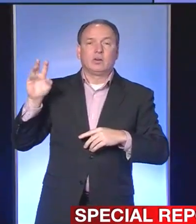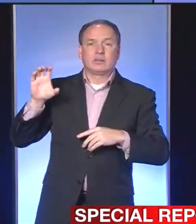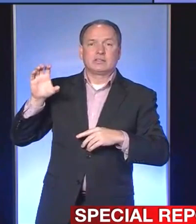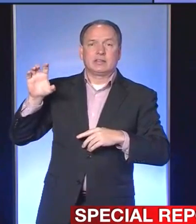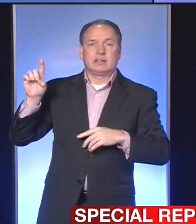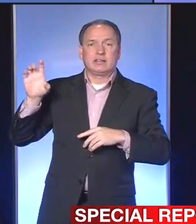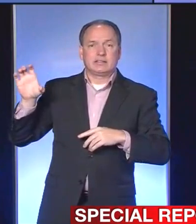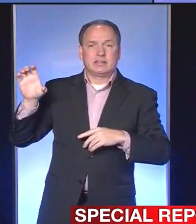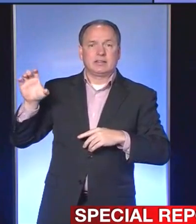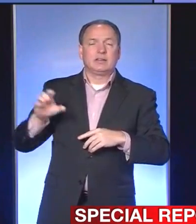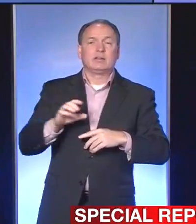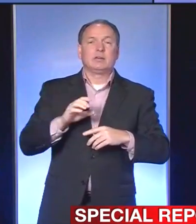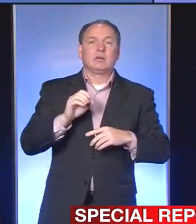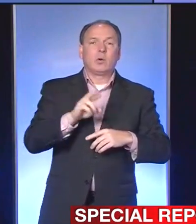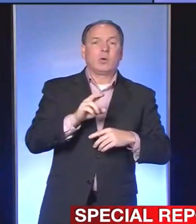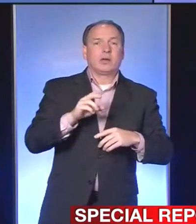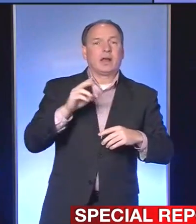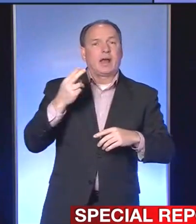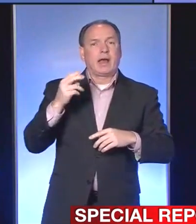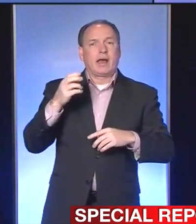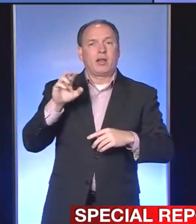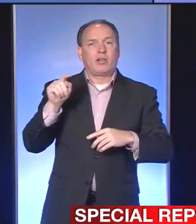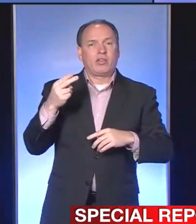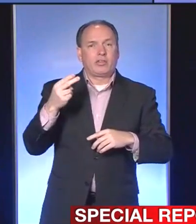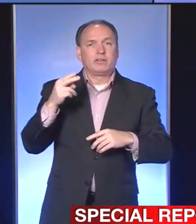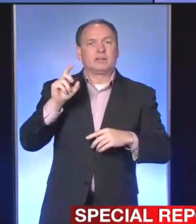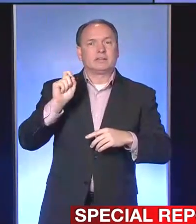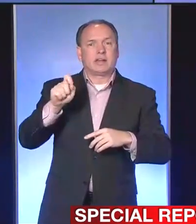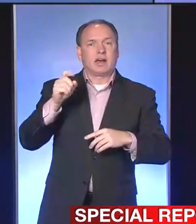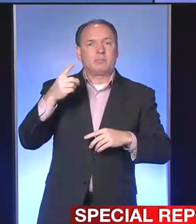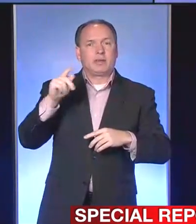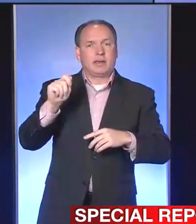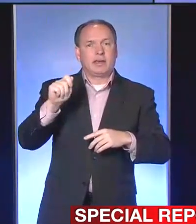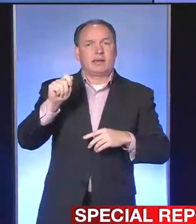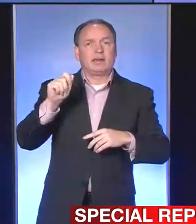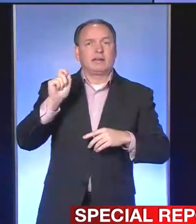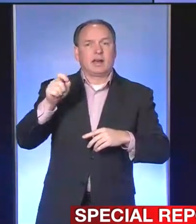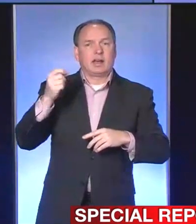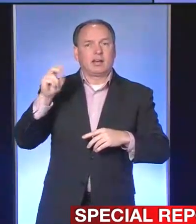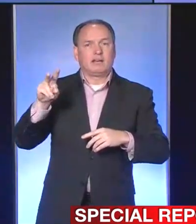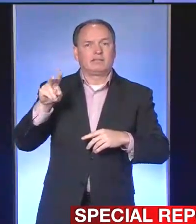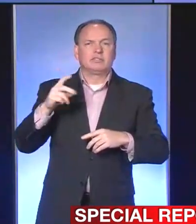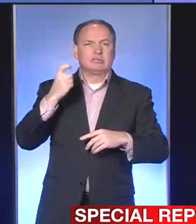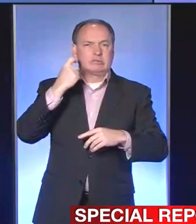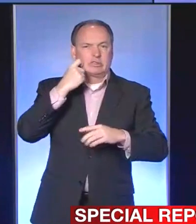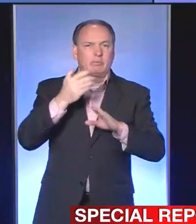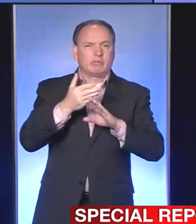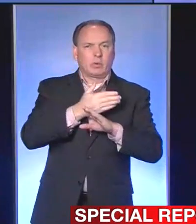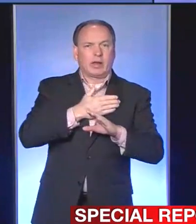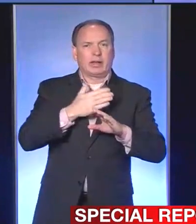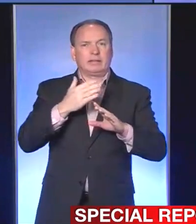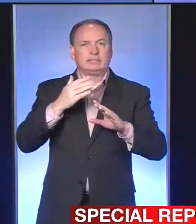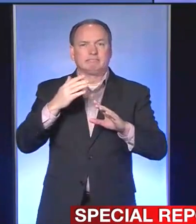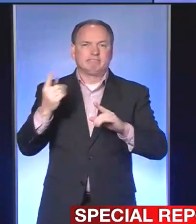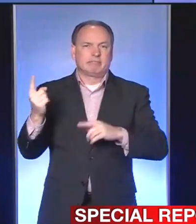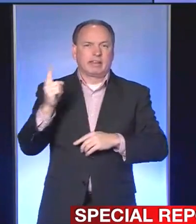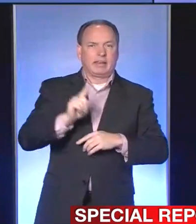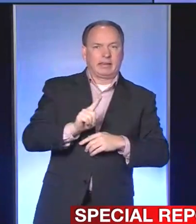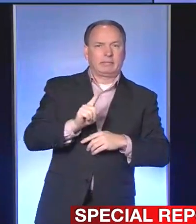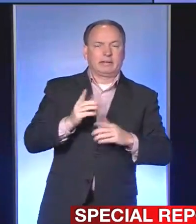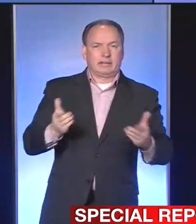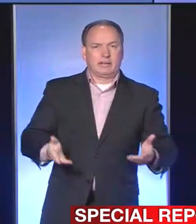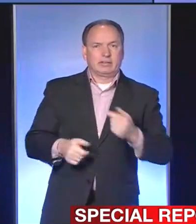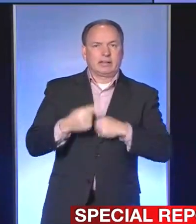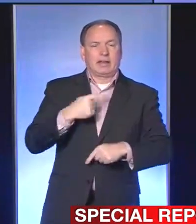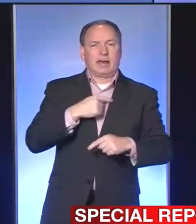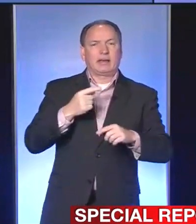.pa.gov. And just shortly before I came up today, I went on to one of these sites and